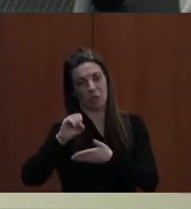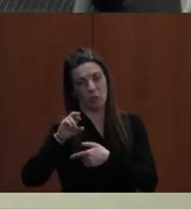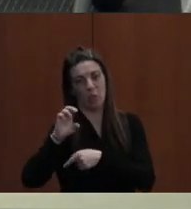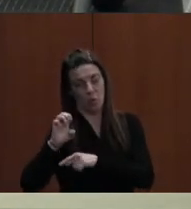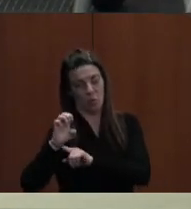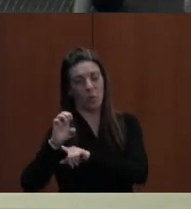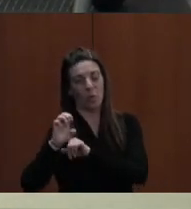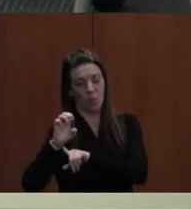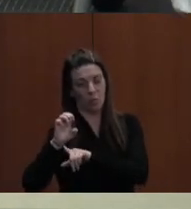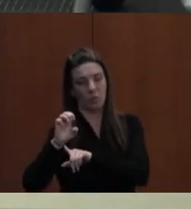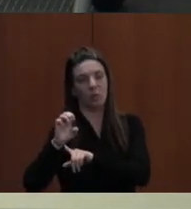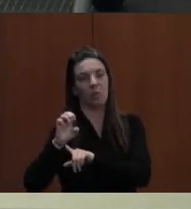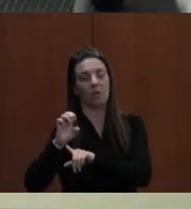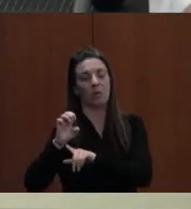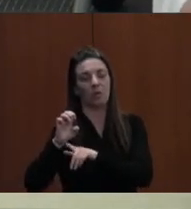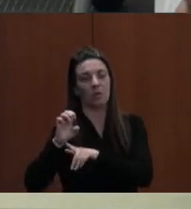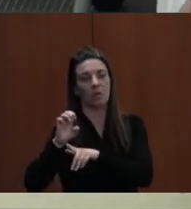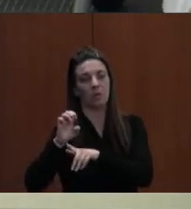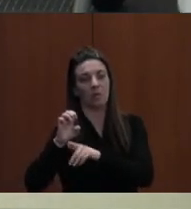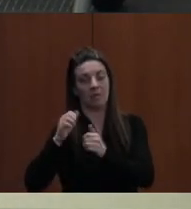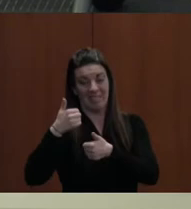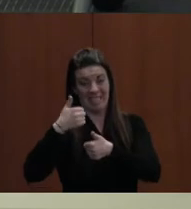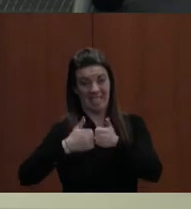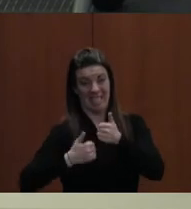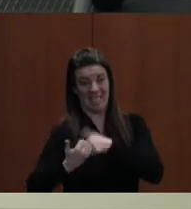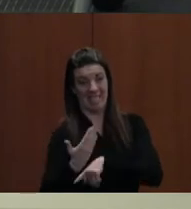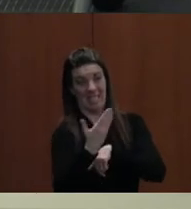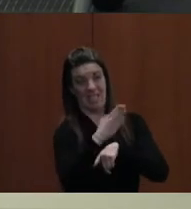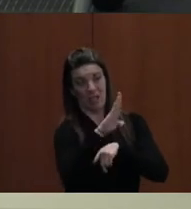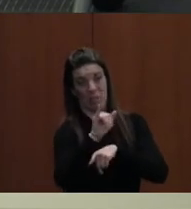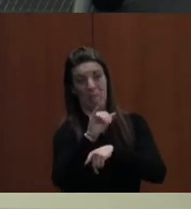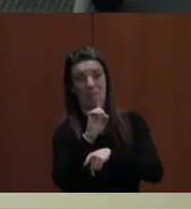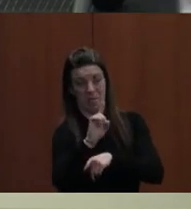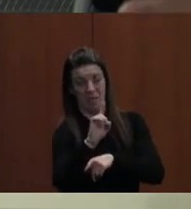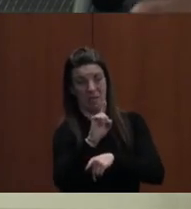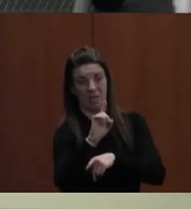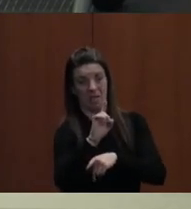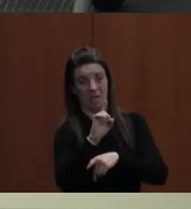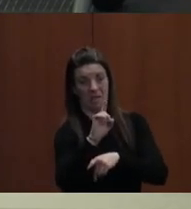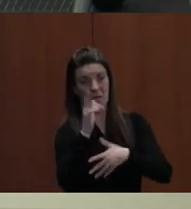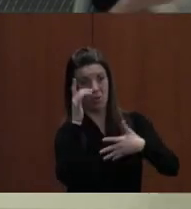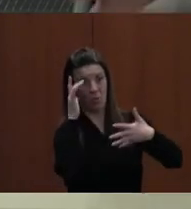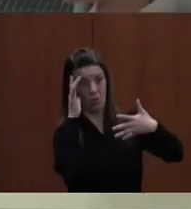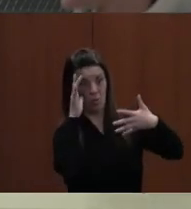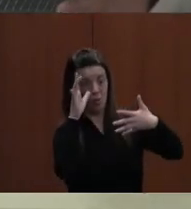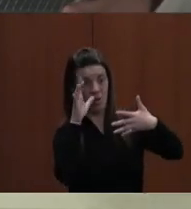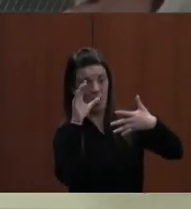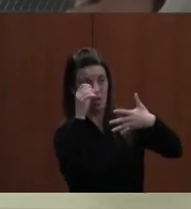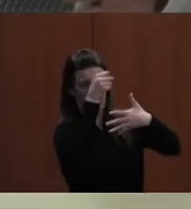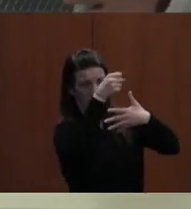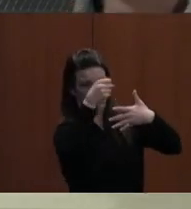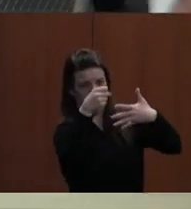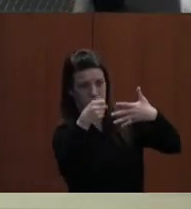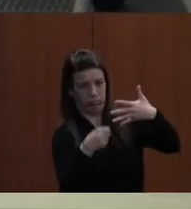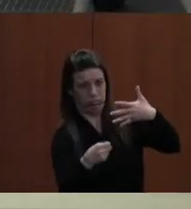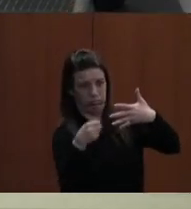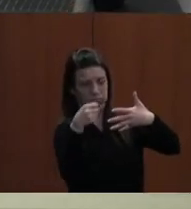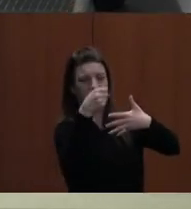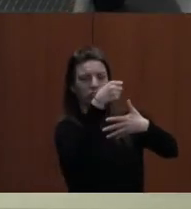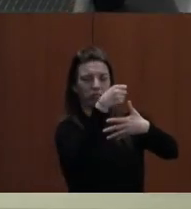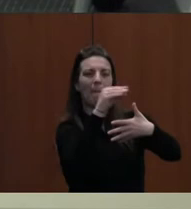each additional bid gets a percentage based on how far they are from the low.